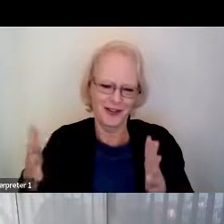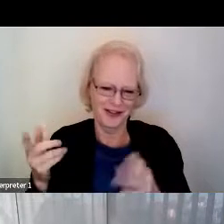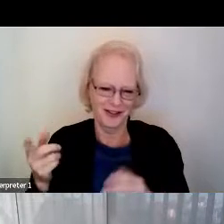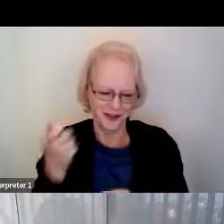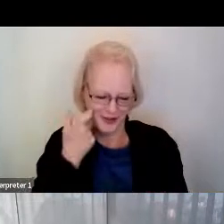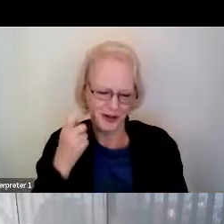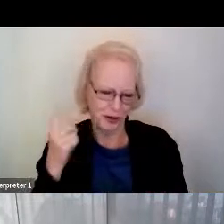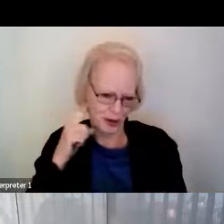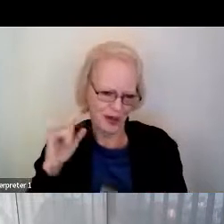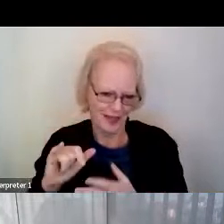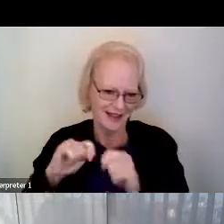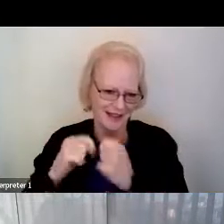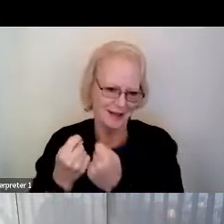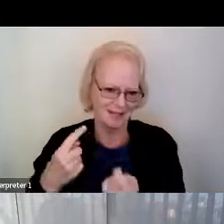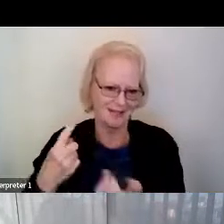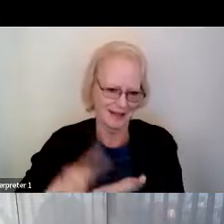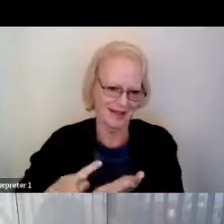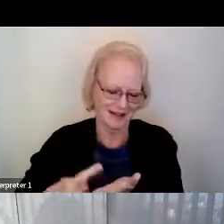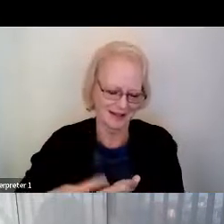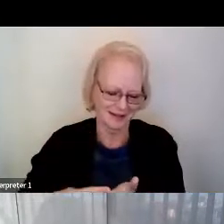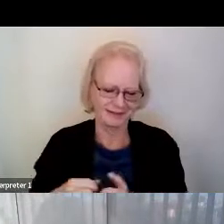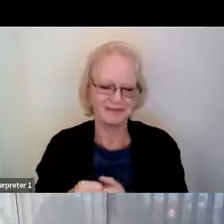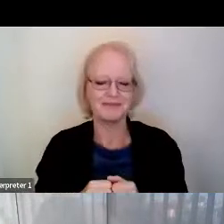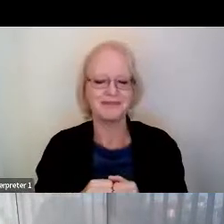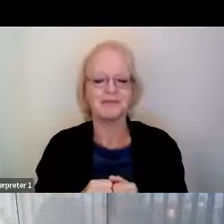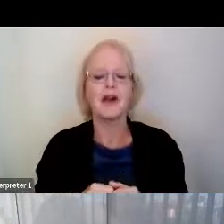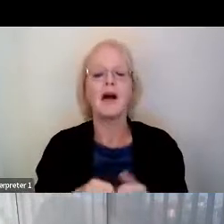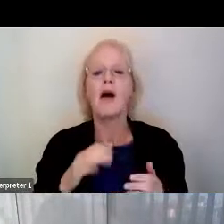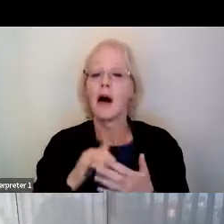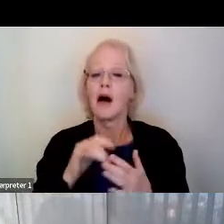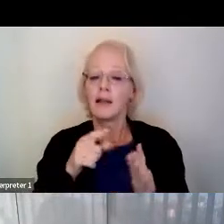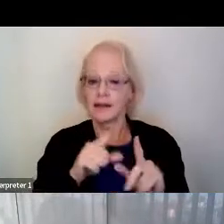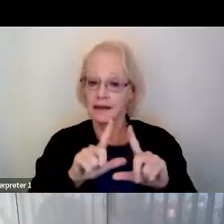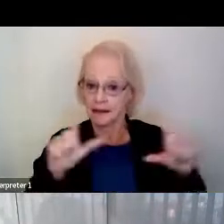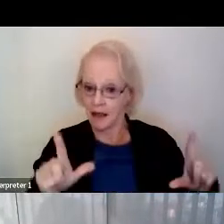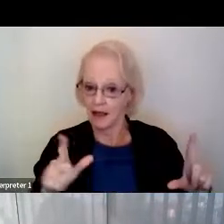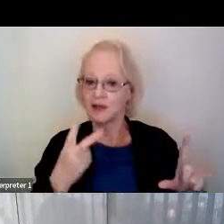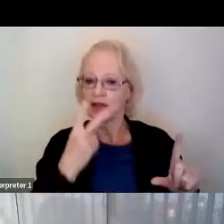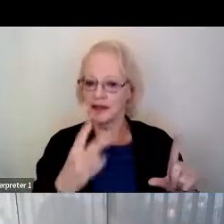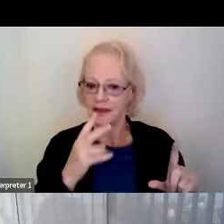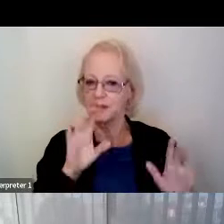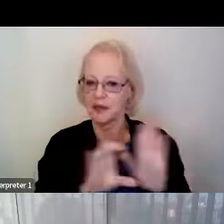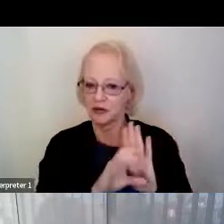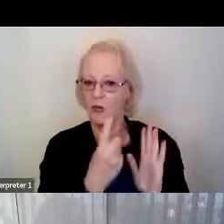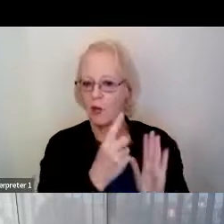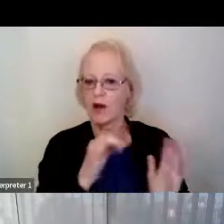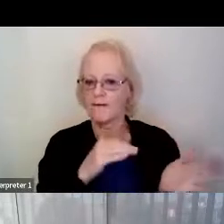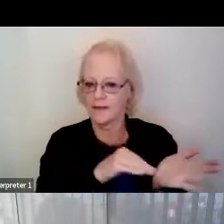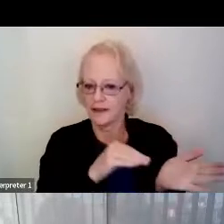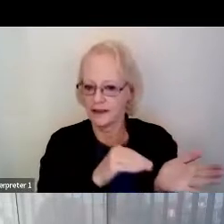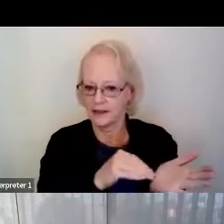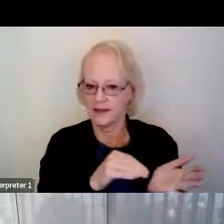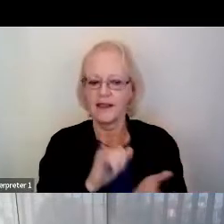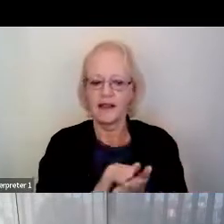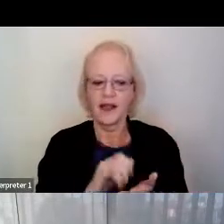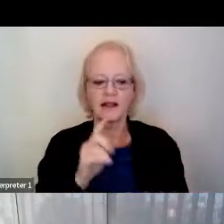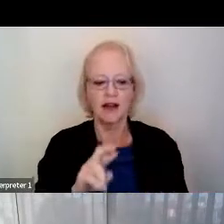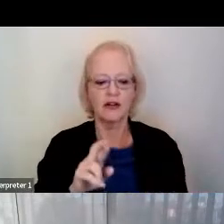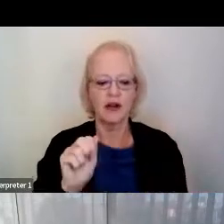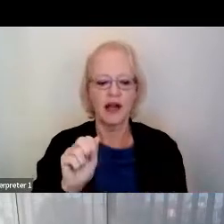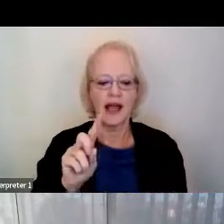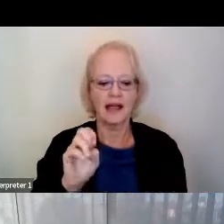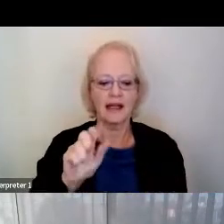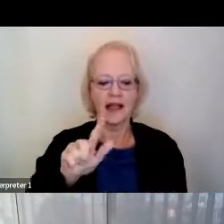On this screen there, on the left, there is a photo of one of the physicians on the trial. Dr. Adalem Tuchan.